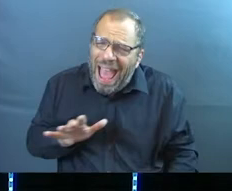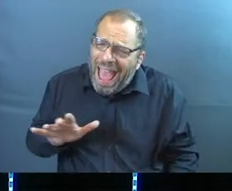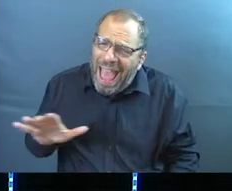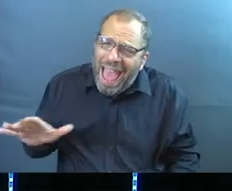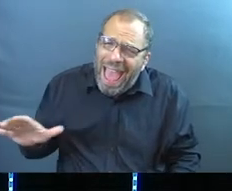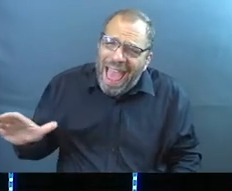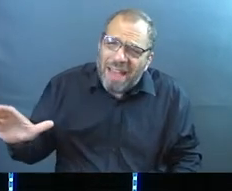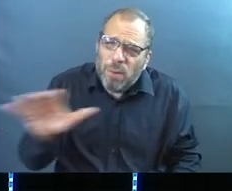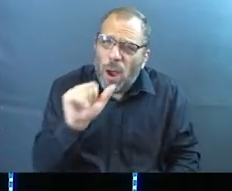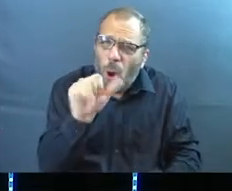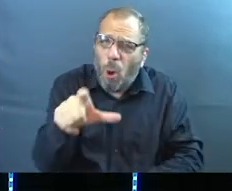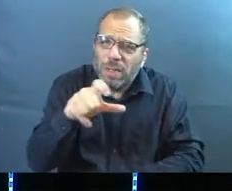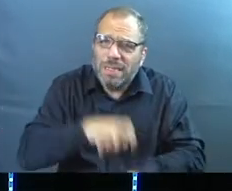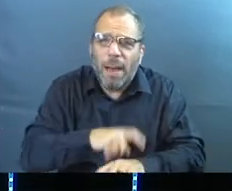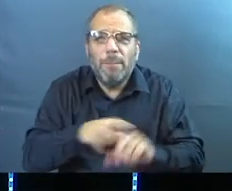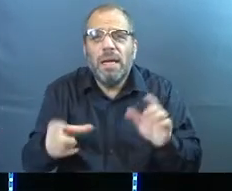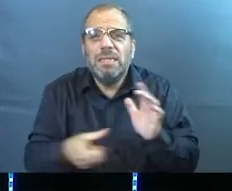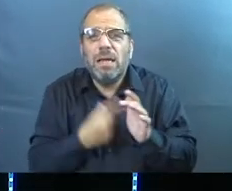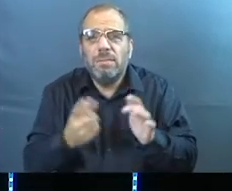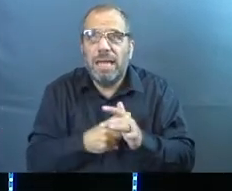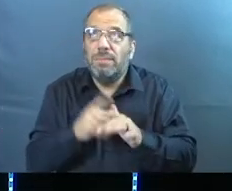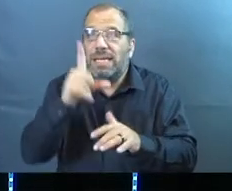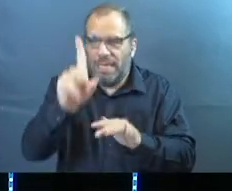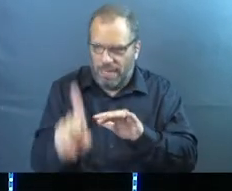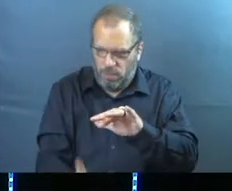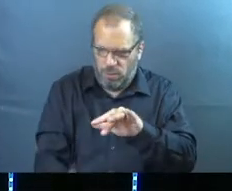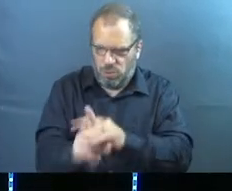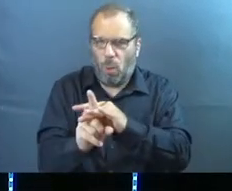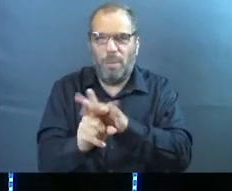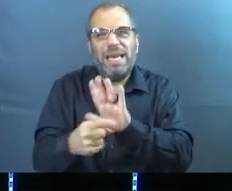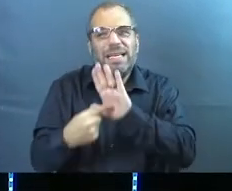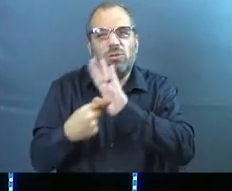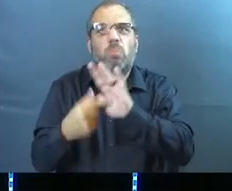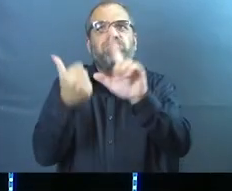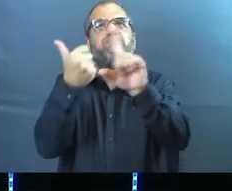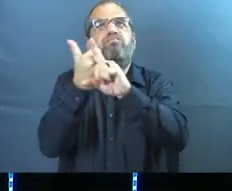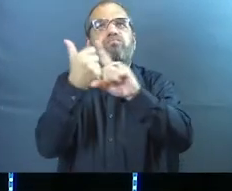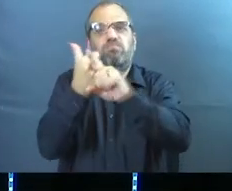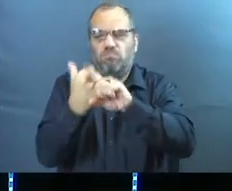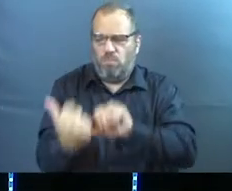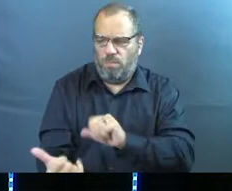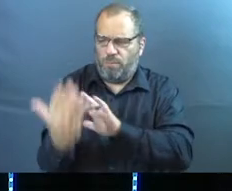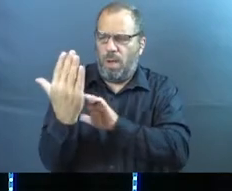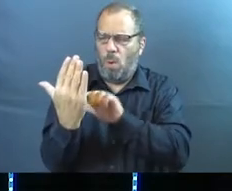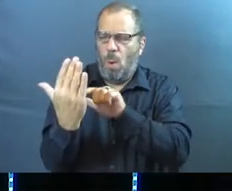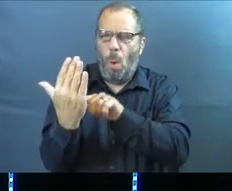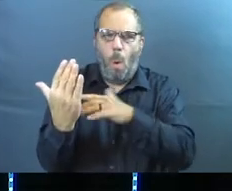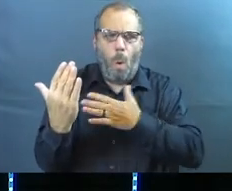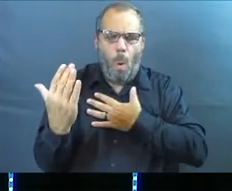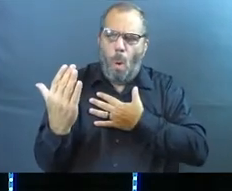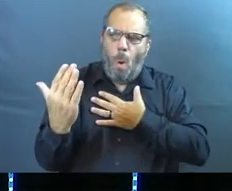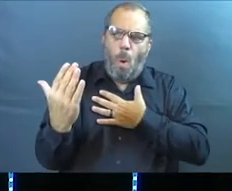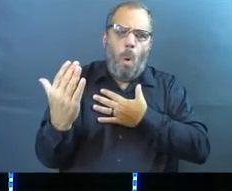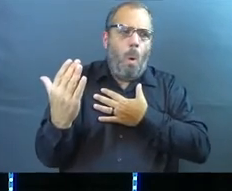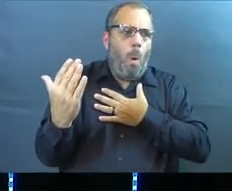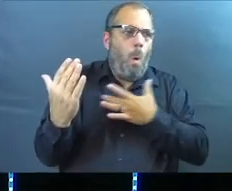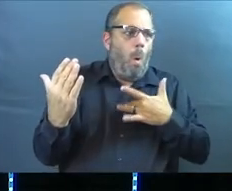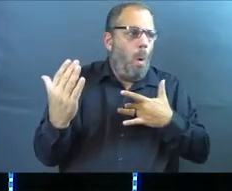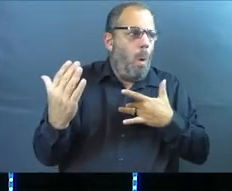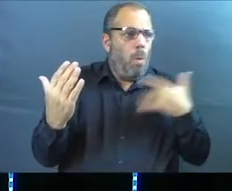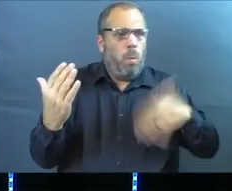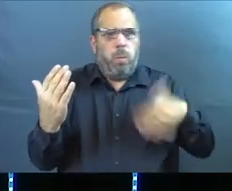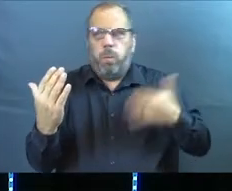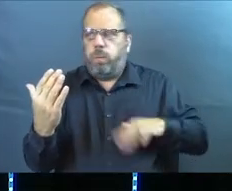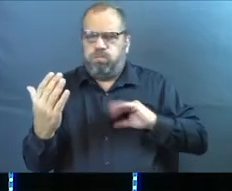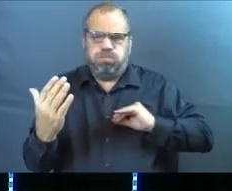everywhere at all times. But sometimes he shows up, he manifests his presence in a powerful way that you can sense.